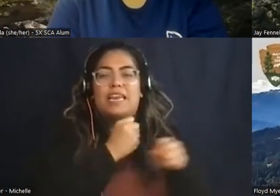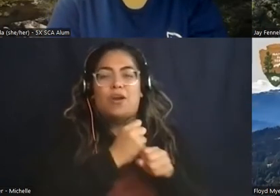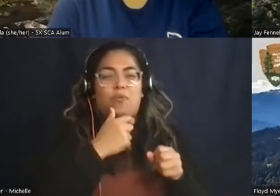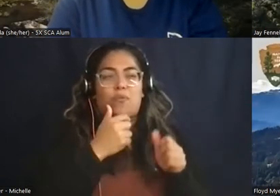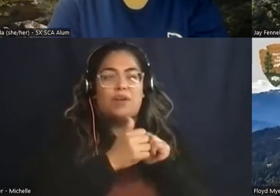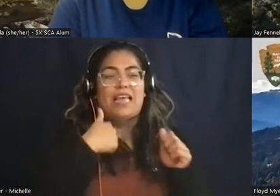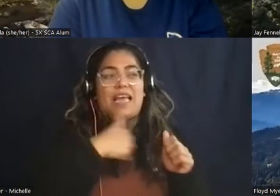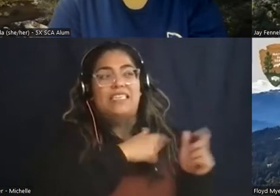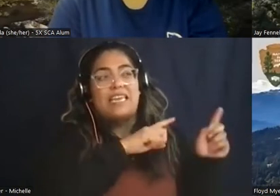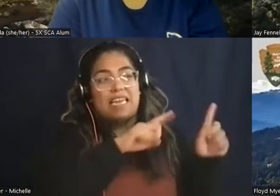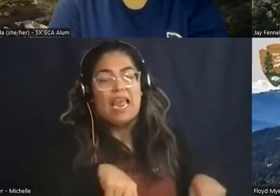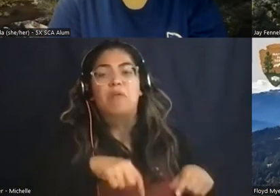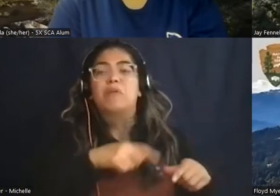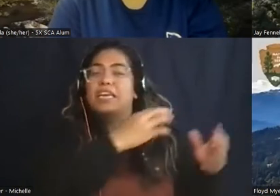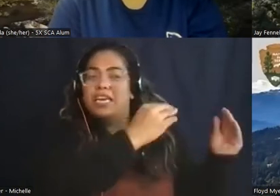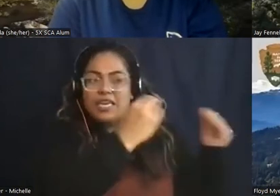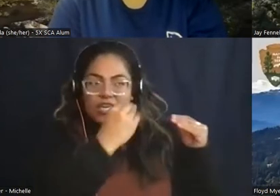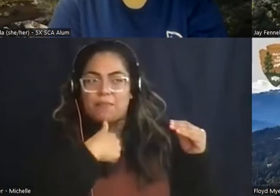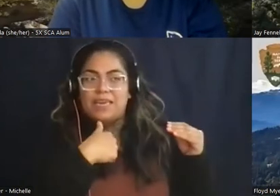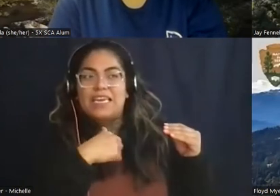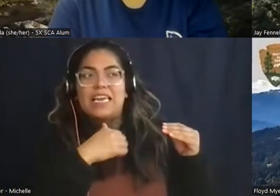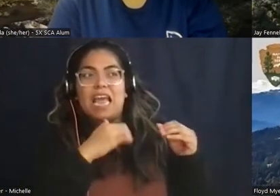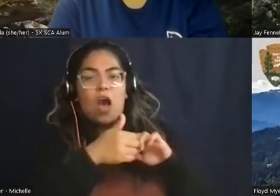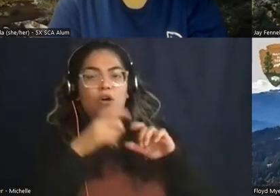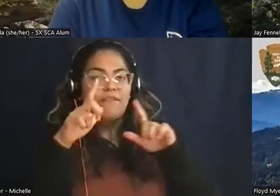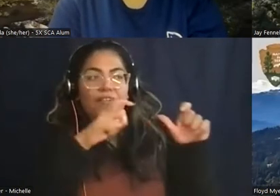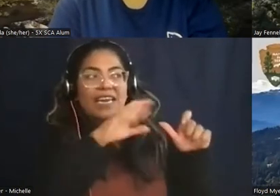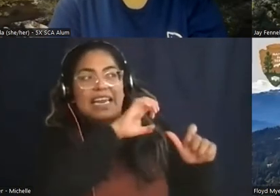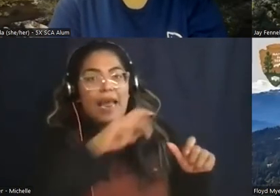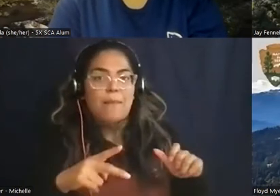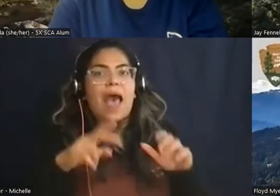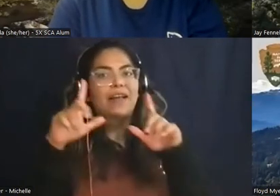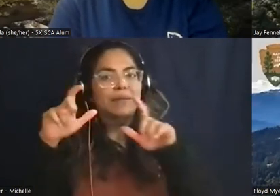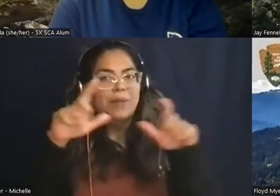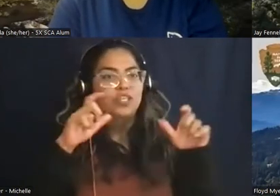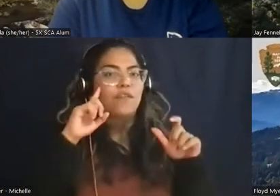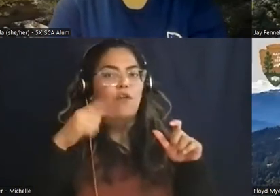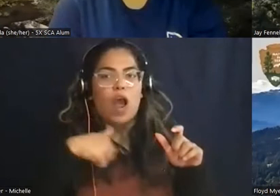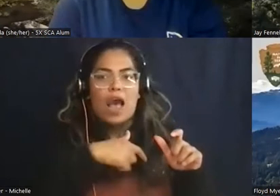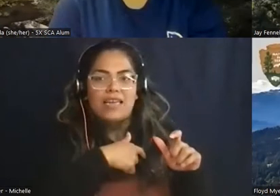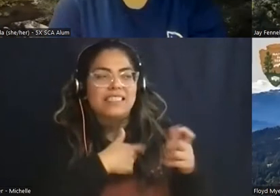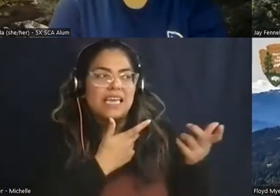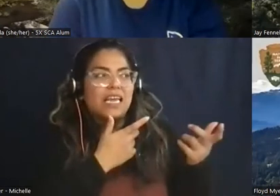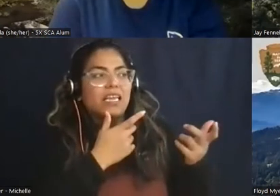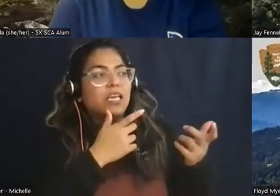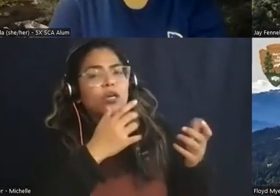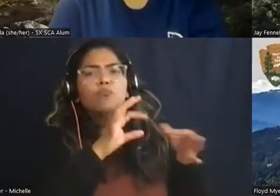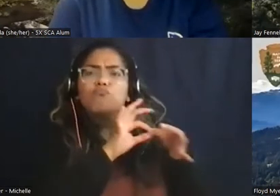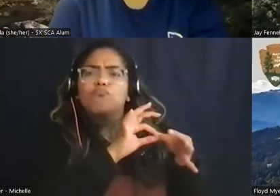so get to know these people you never know where they can help you in your career as you're starting out and